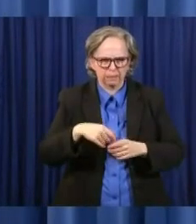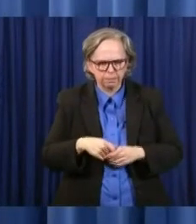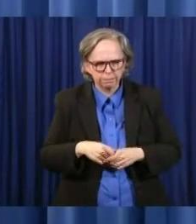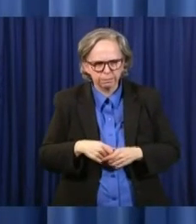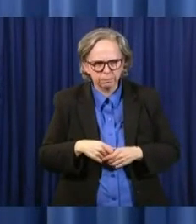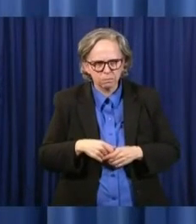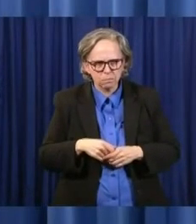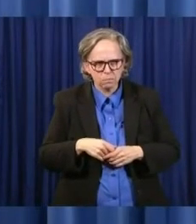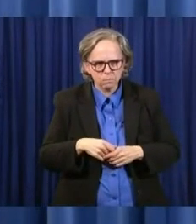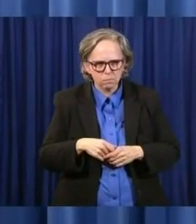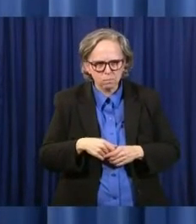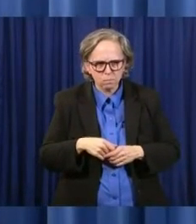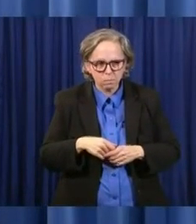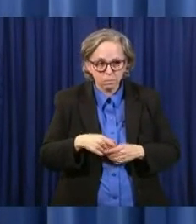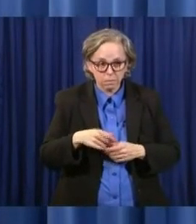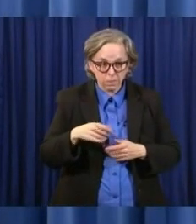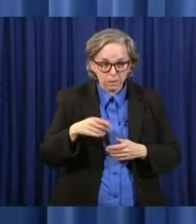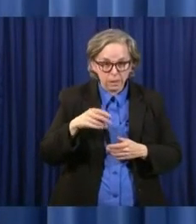Payment transfers?